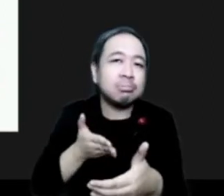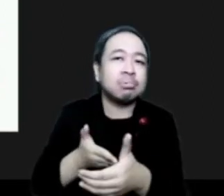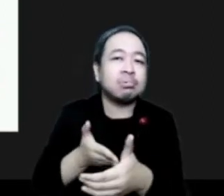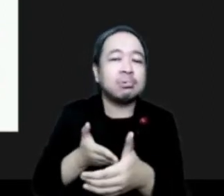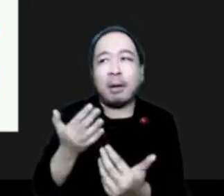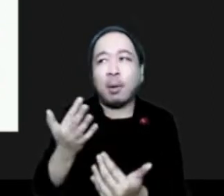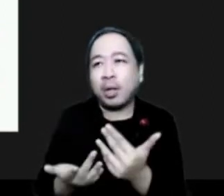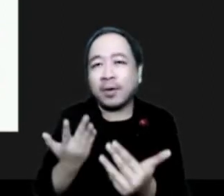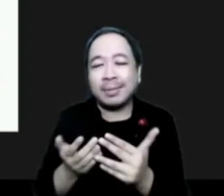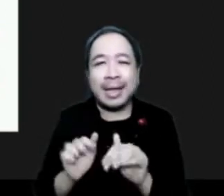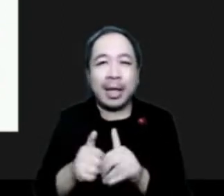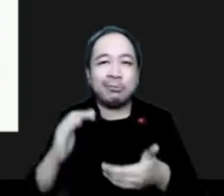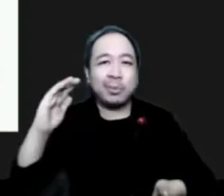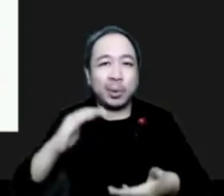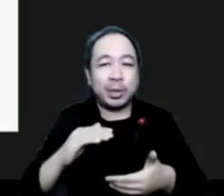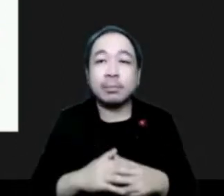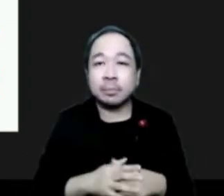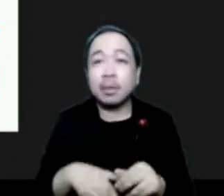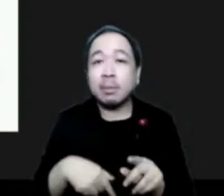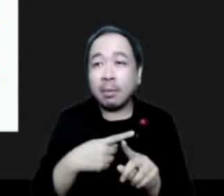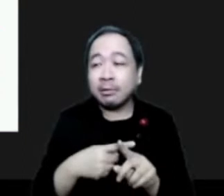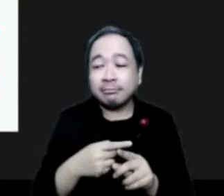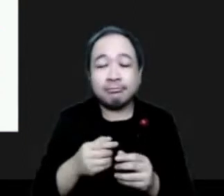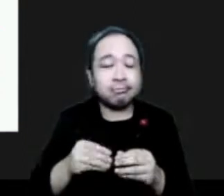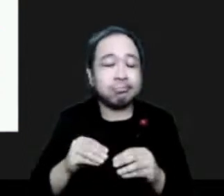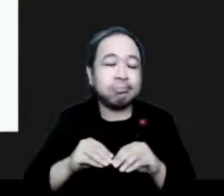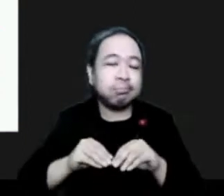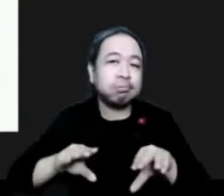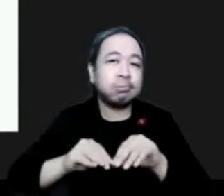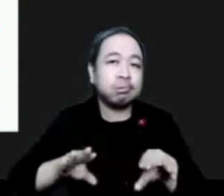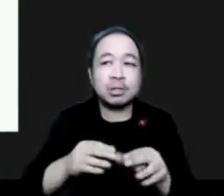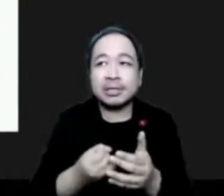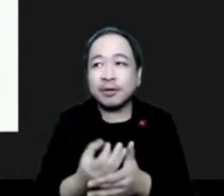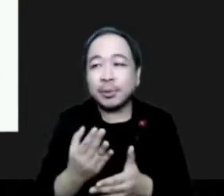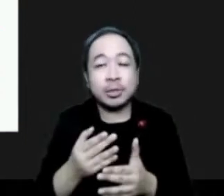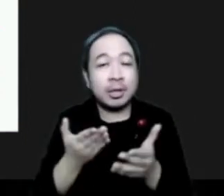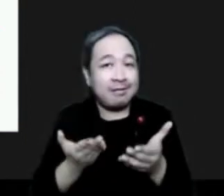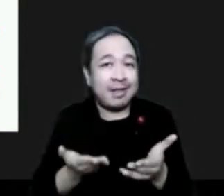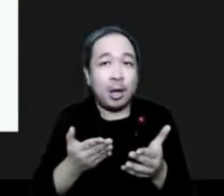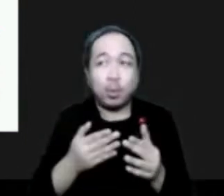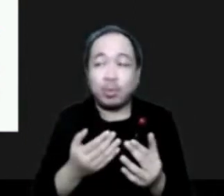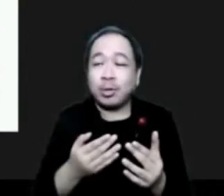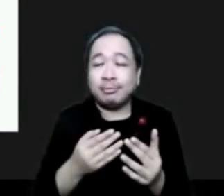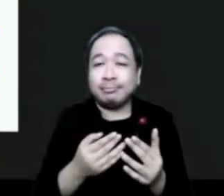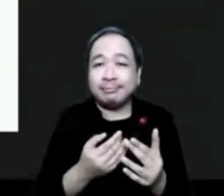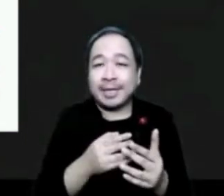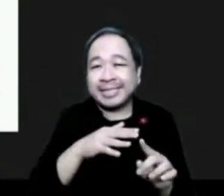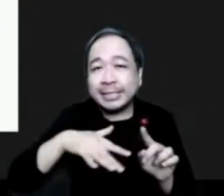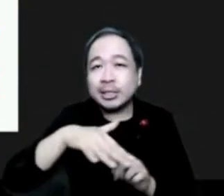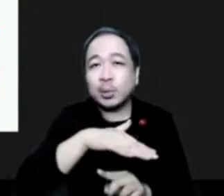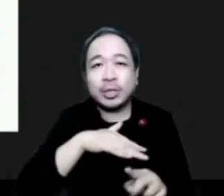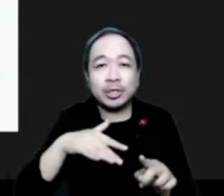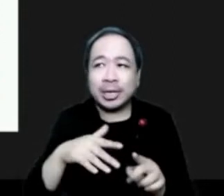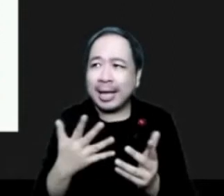Also, we will share information about the current situation. What are the observed concentrations when it comes to pollution that is generated by